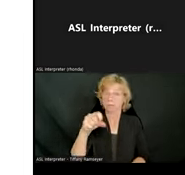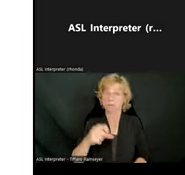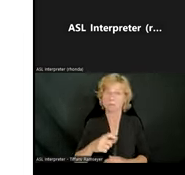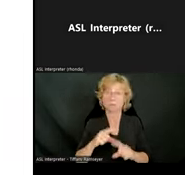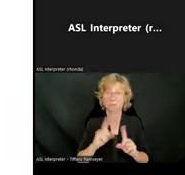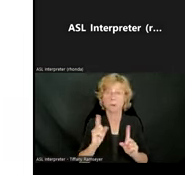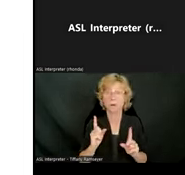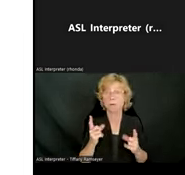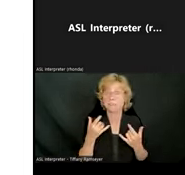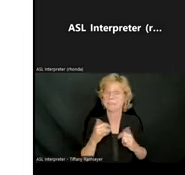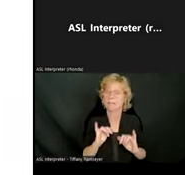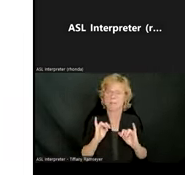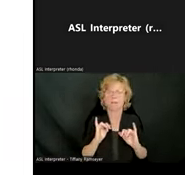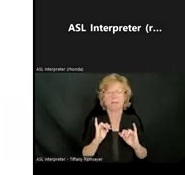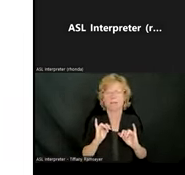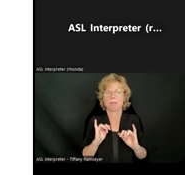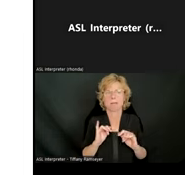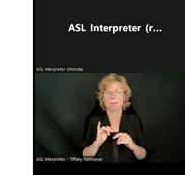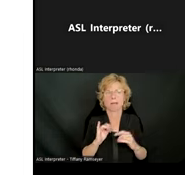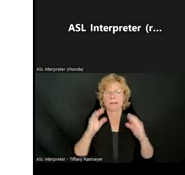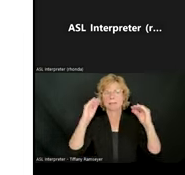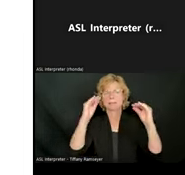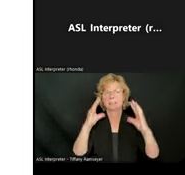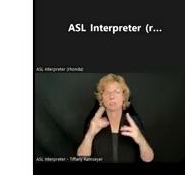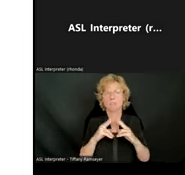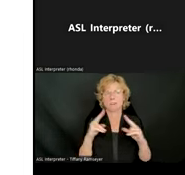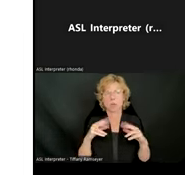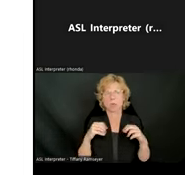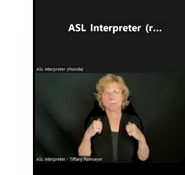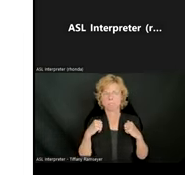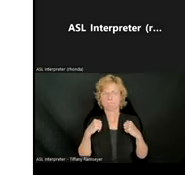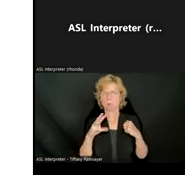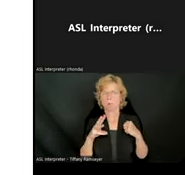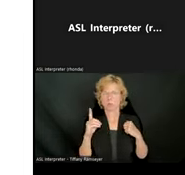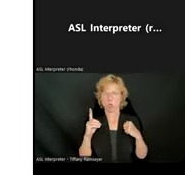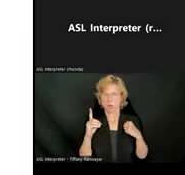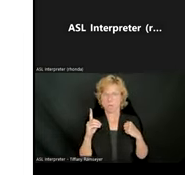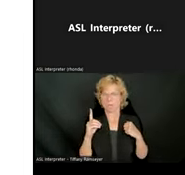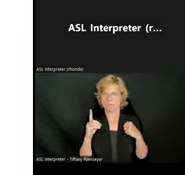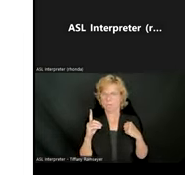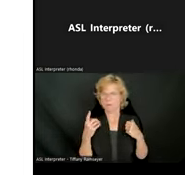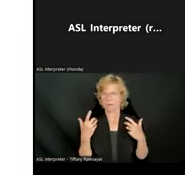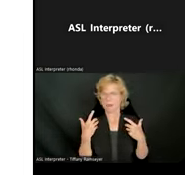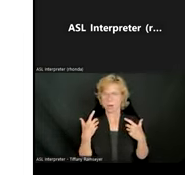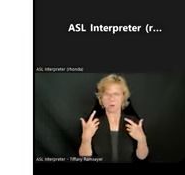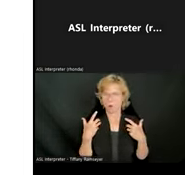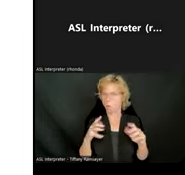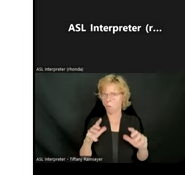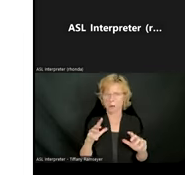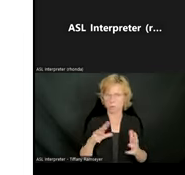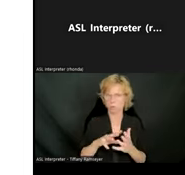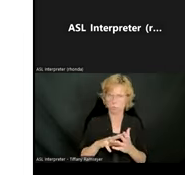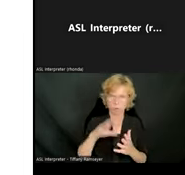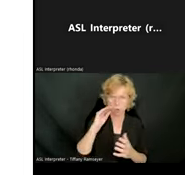teachers that are very withdrawn and don't really want to learn about